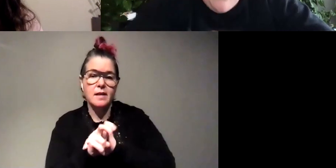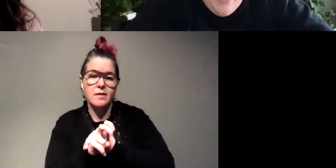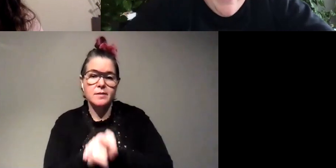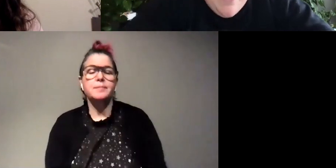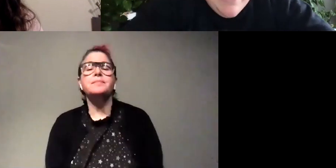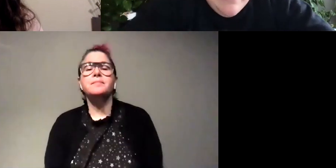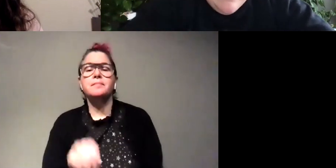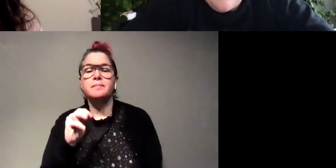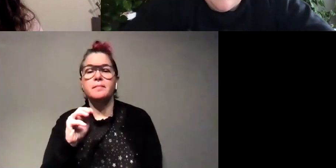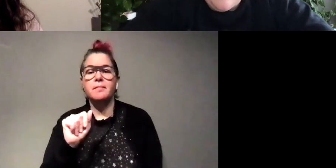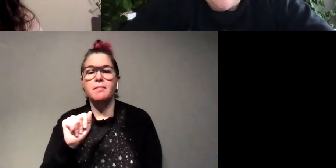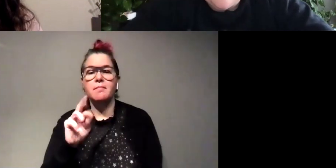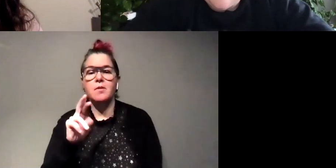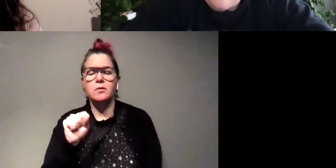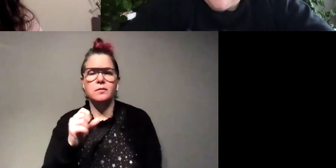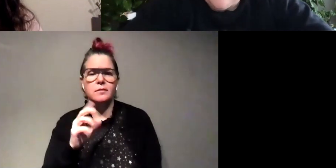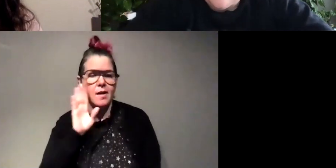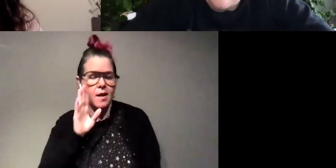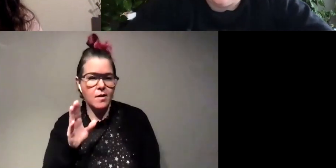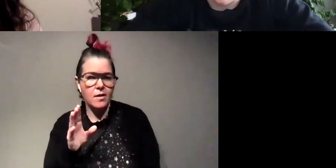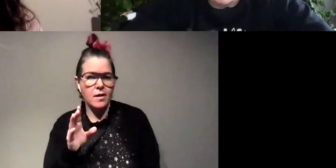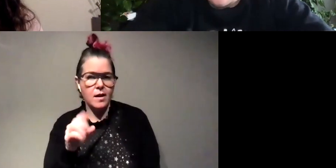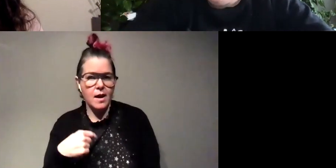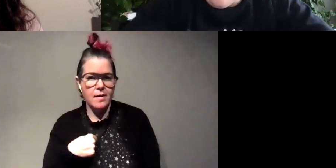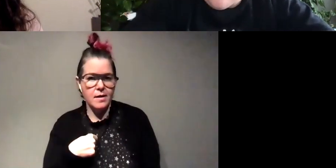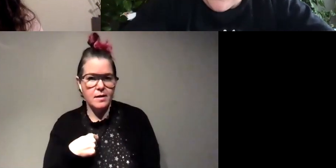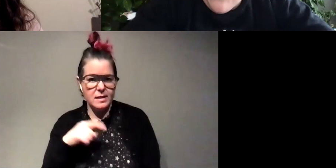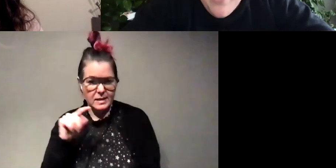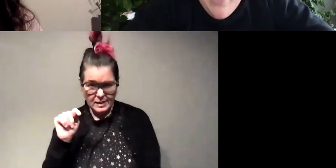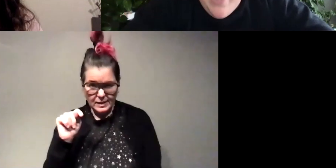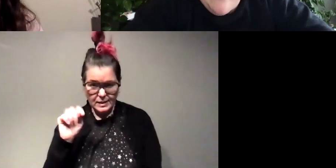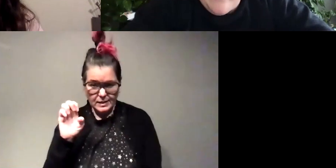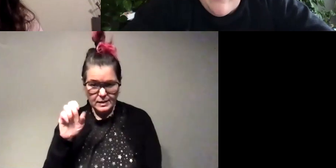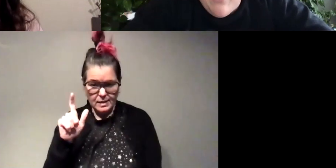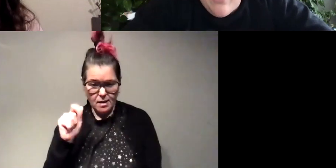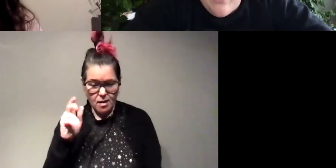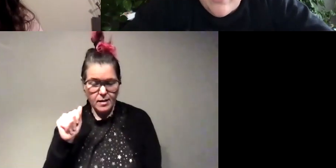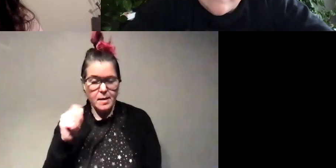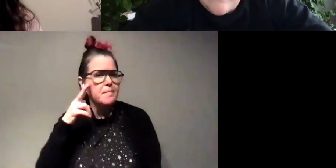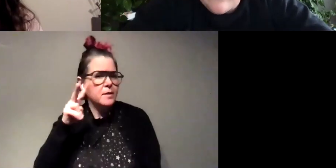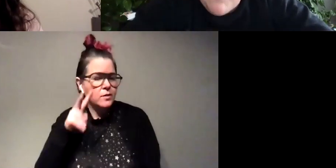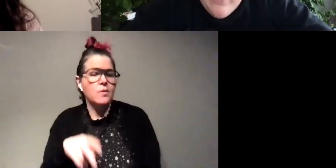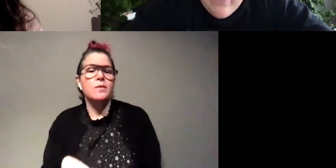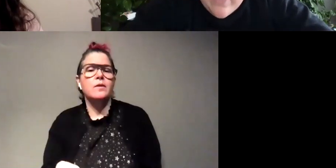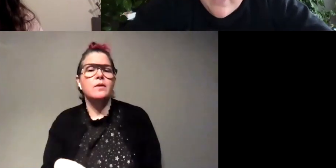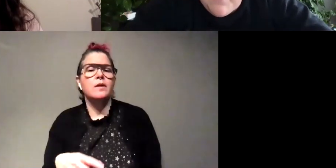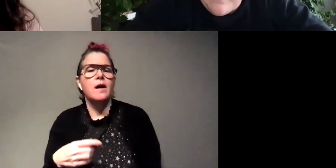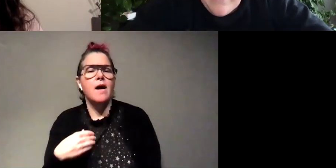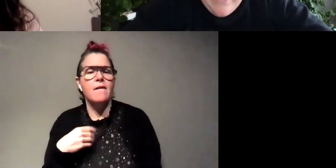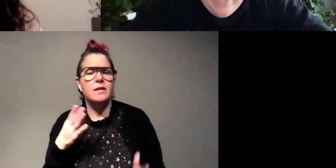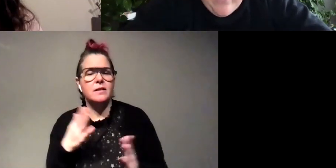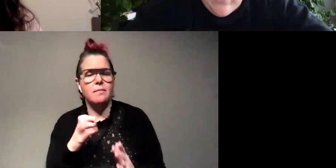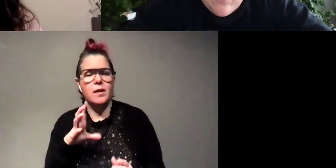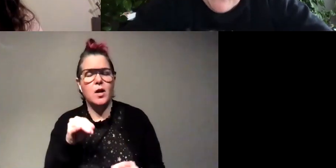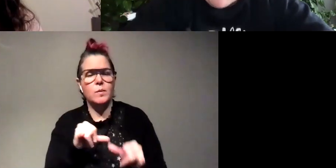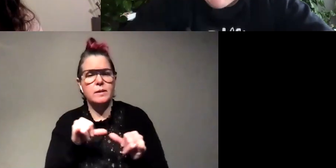would like to know hi i'm in uh tlacala mexico uh there are a there's a small ecosystem about